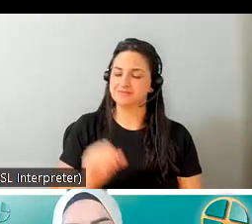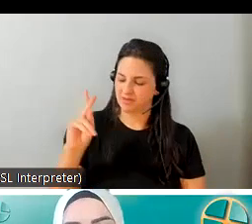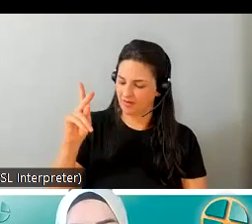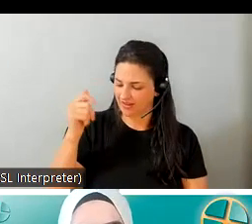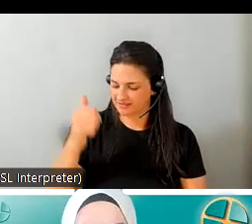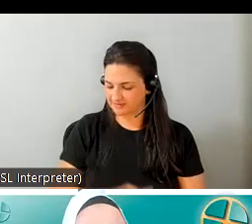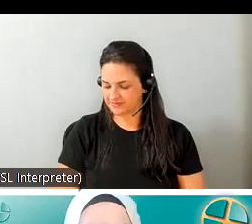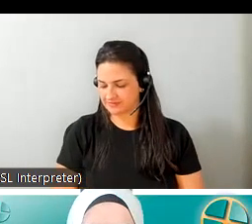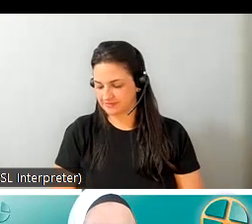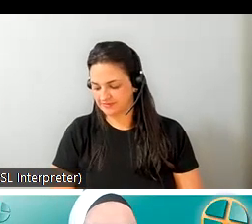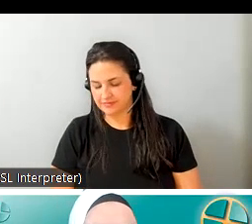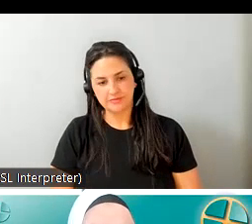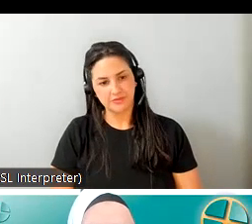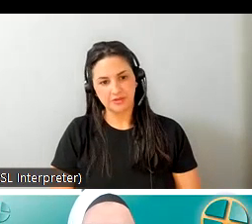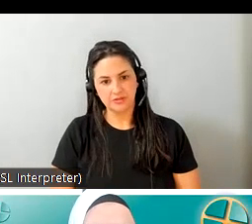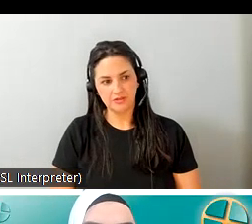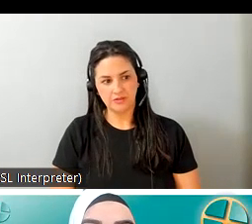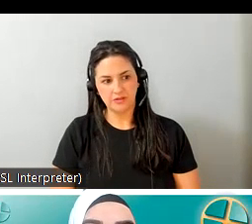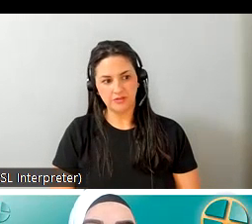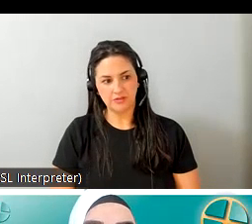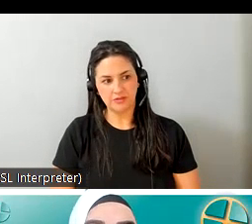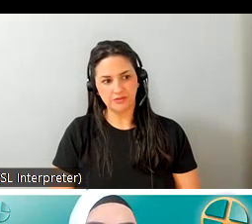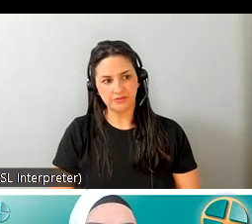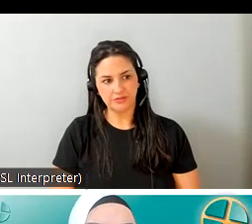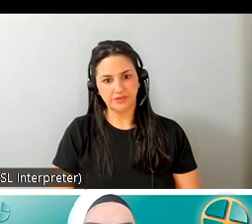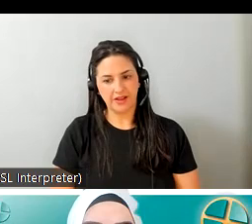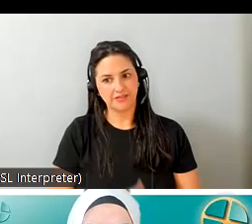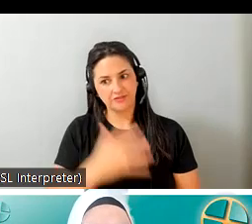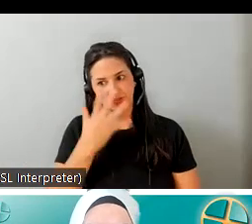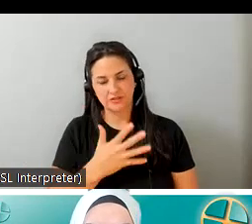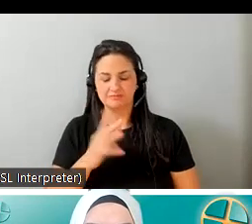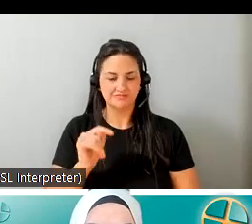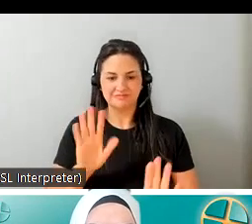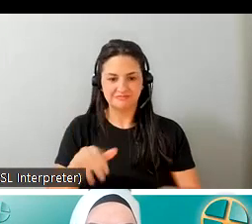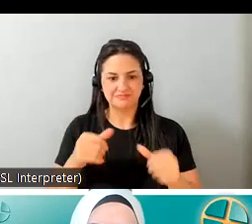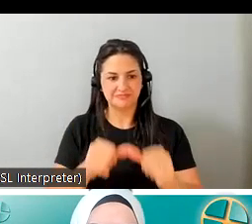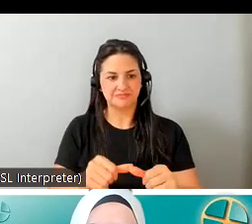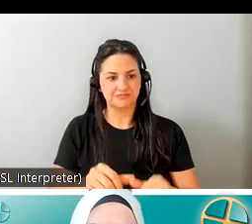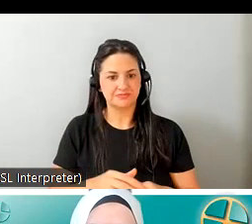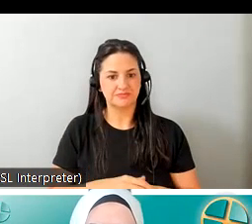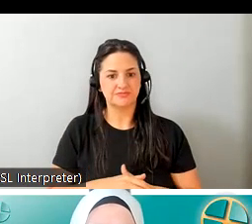um it's unfortunate but uh i'll continue so